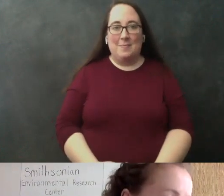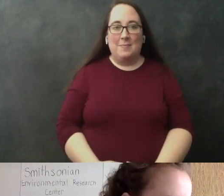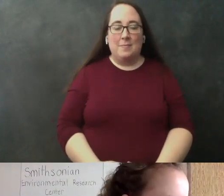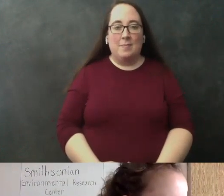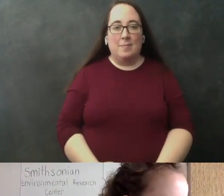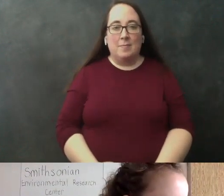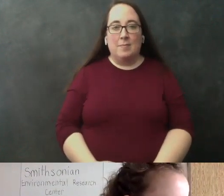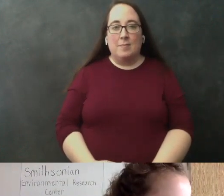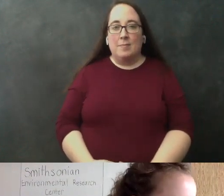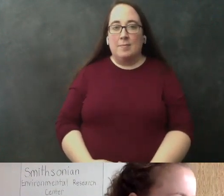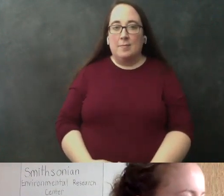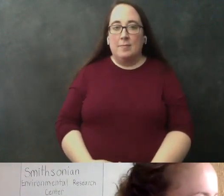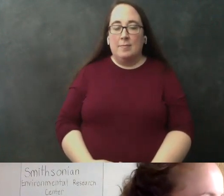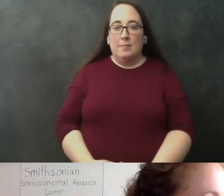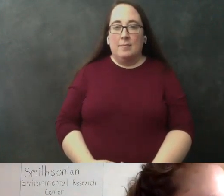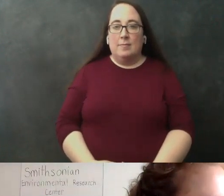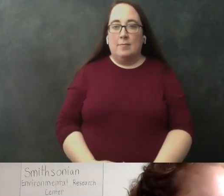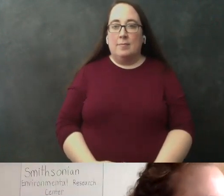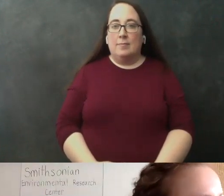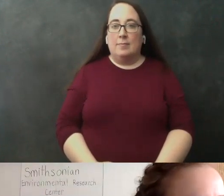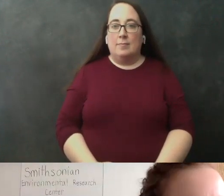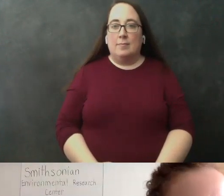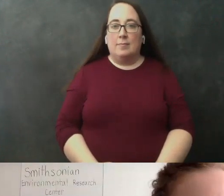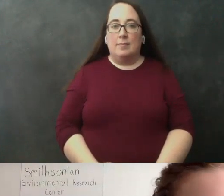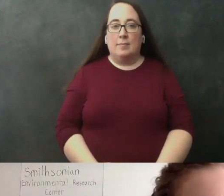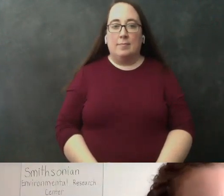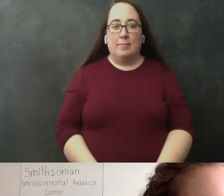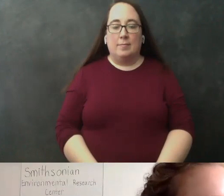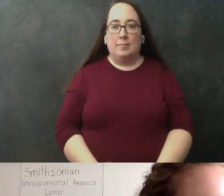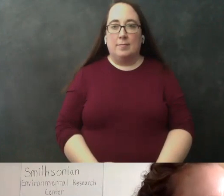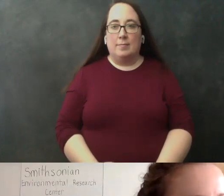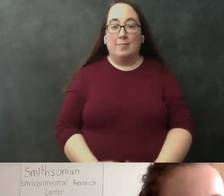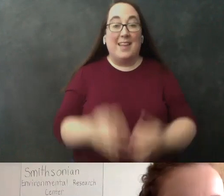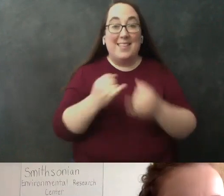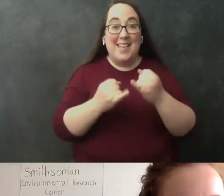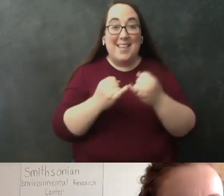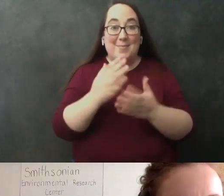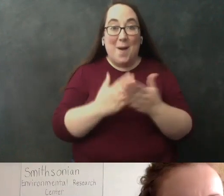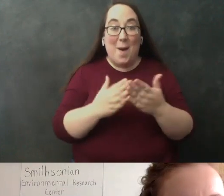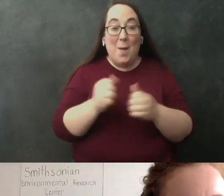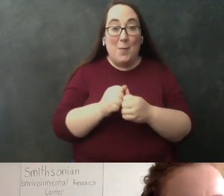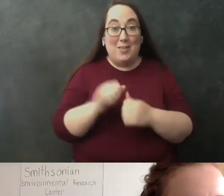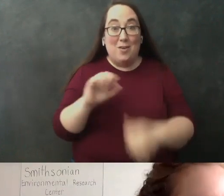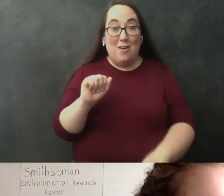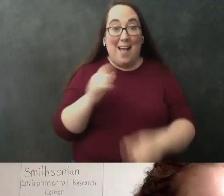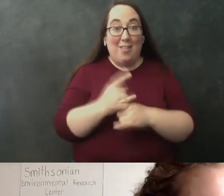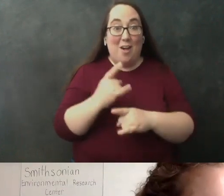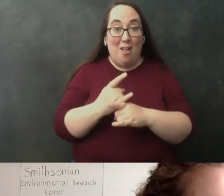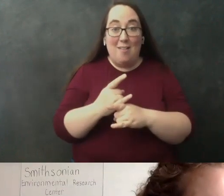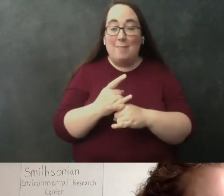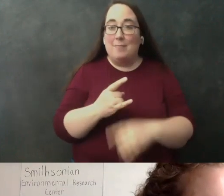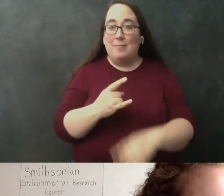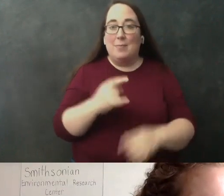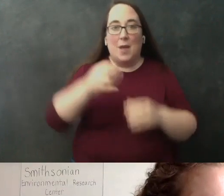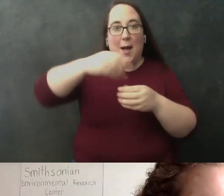um okay all right so let's let's do the last step oh this is so exciting so with your alcohol go ahead and unscrew